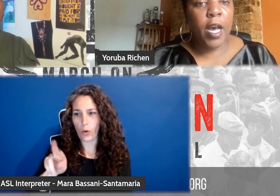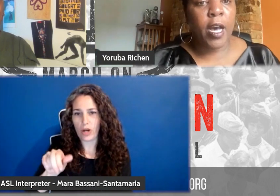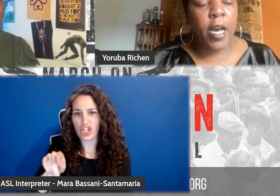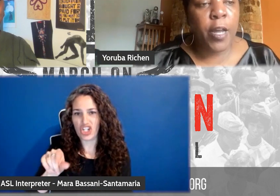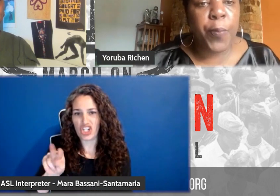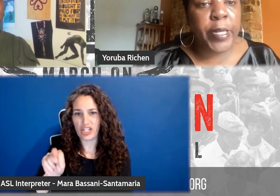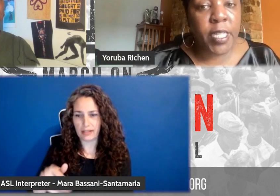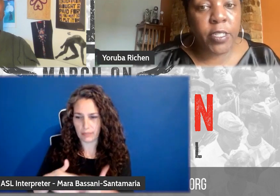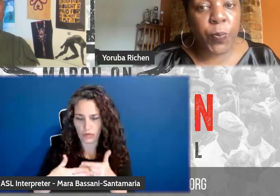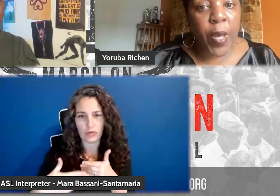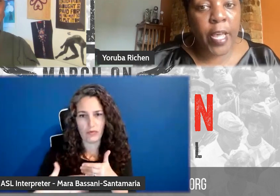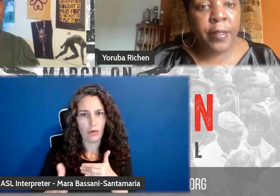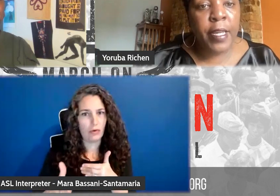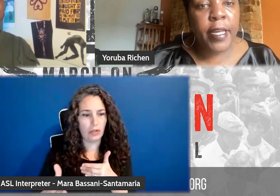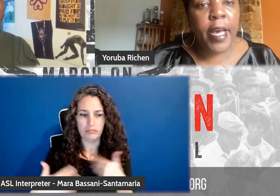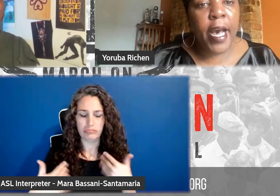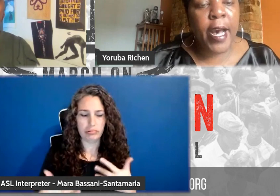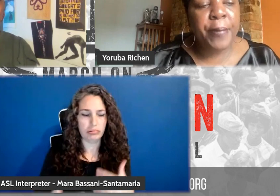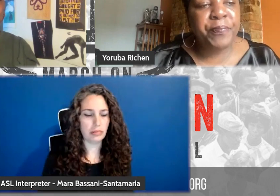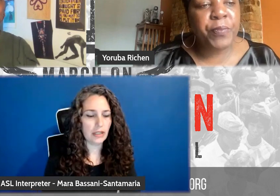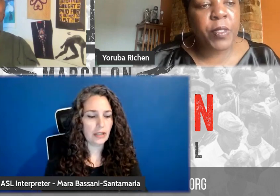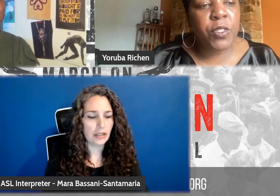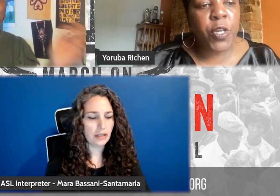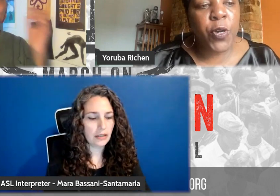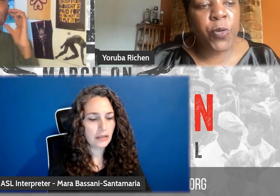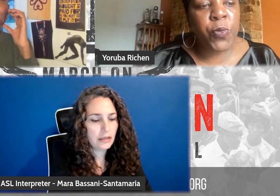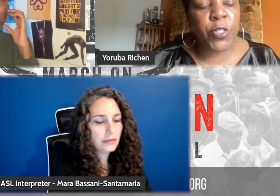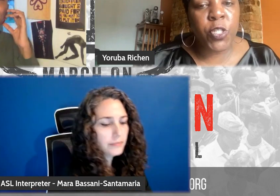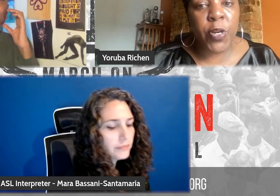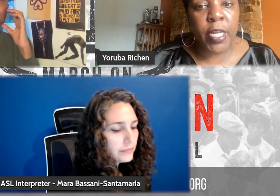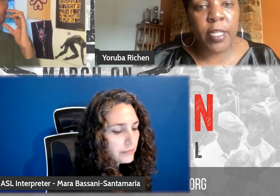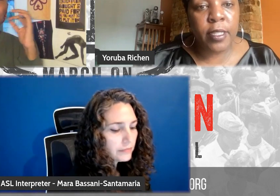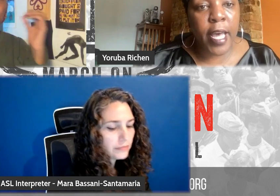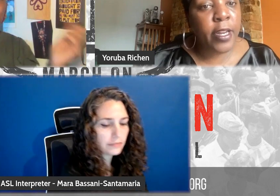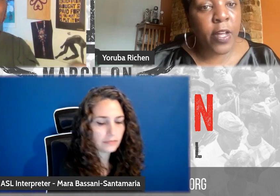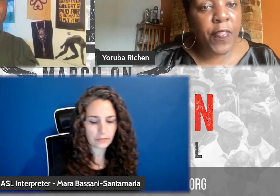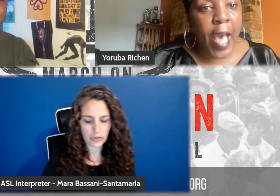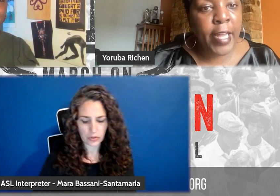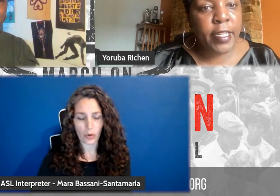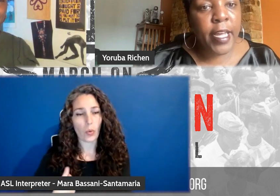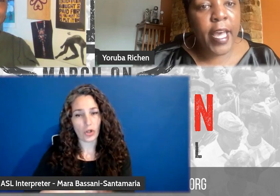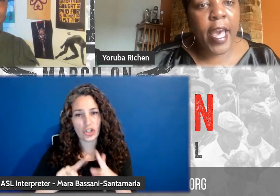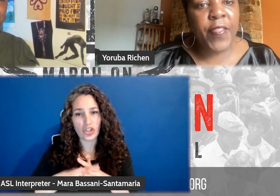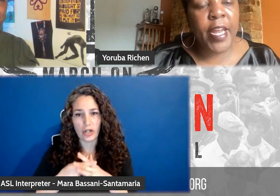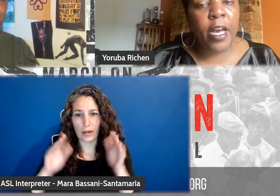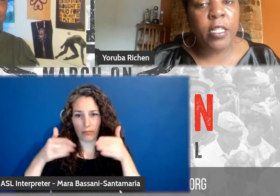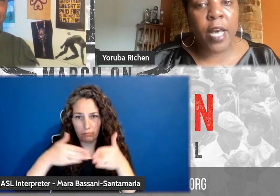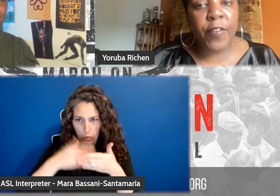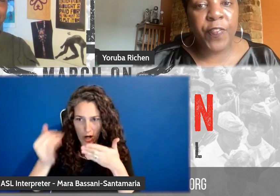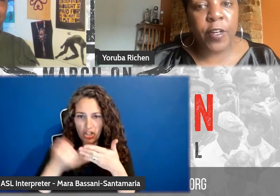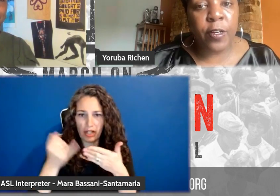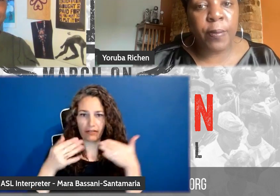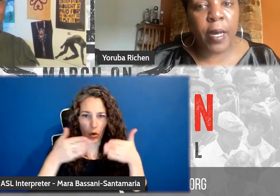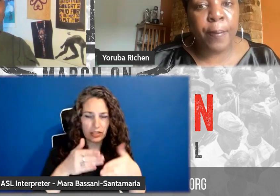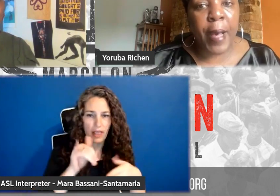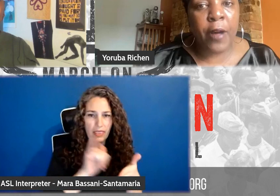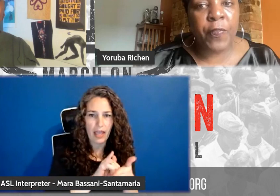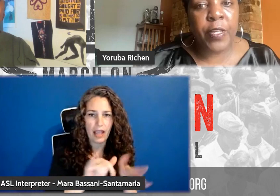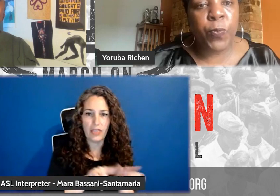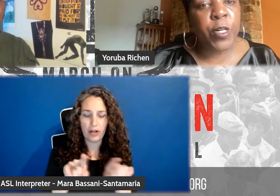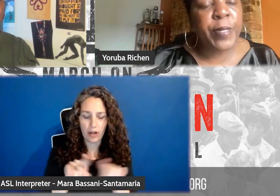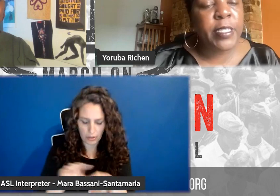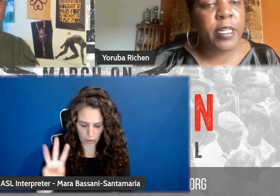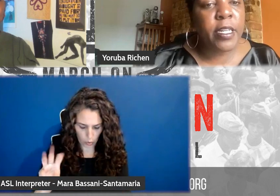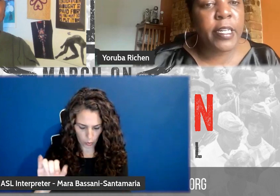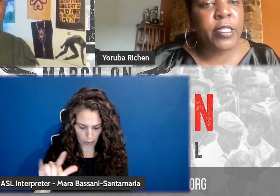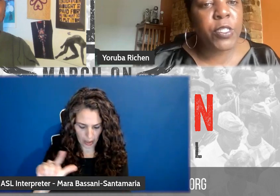unprecedented way. So, we're starting the edit on that. And then I also have a film about